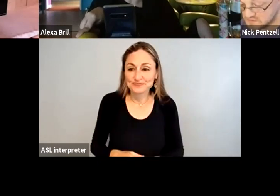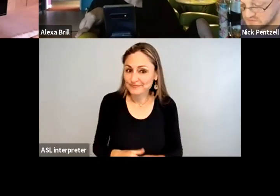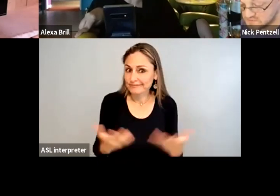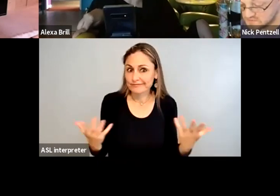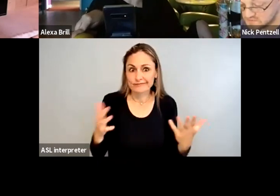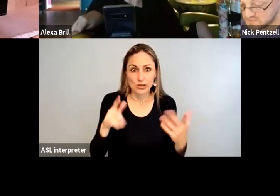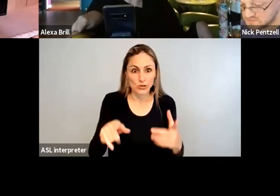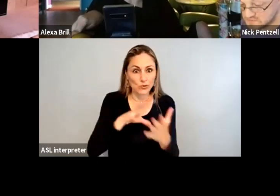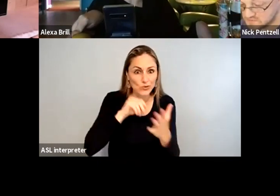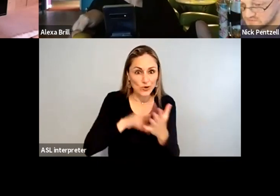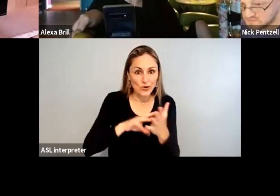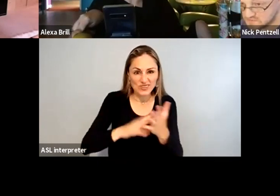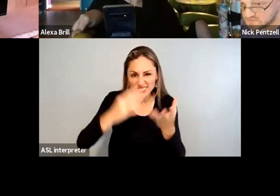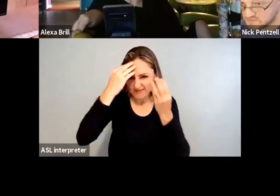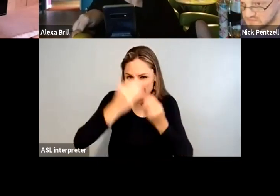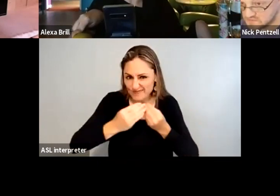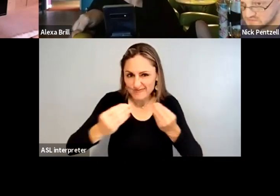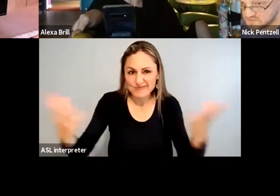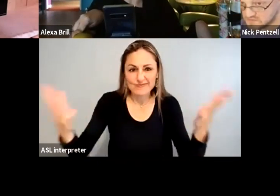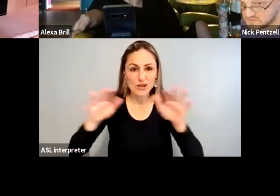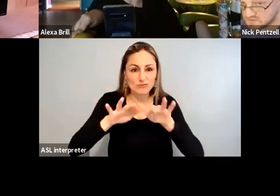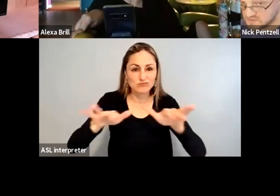spread the word. Thank you so much, everyone.